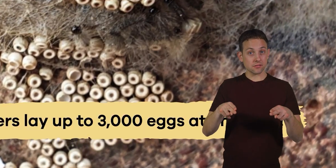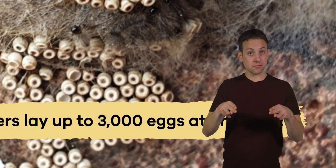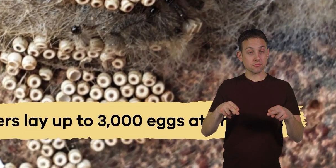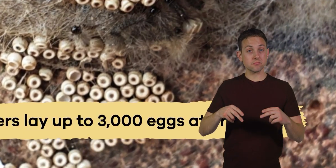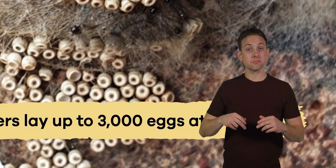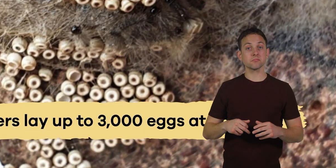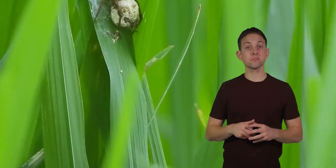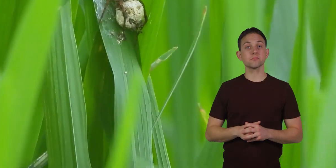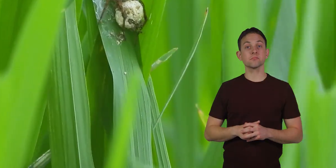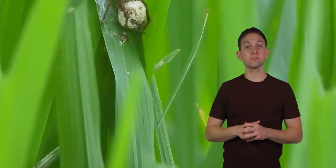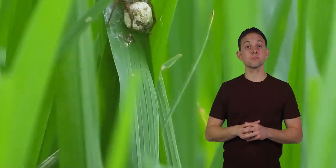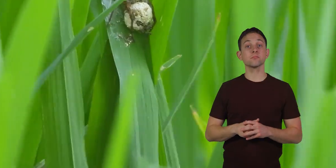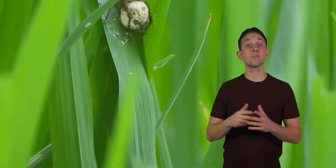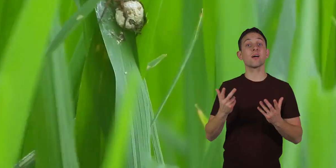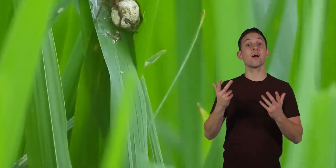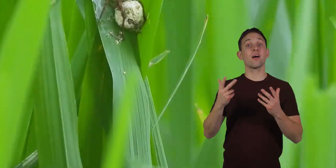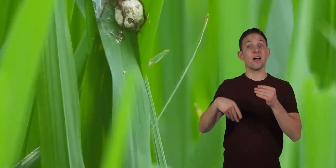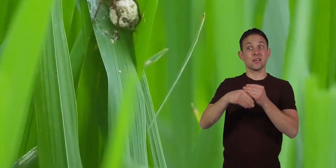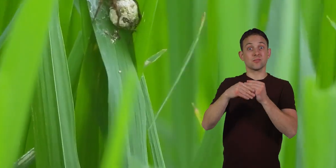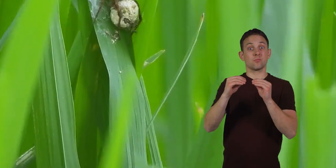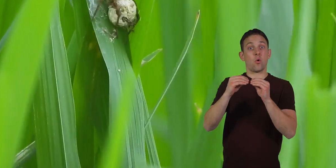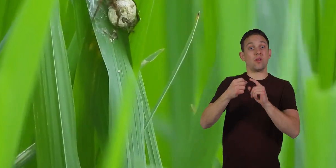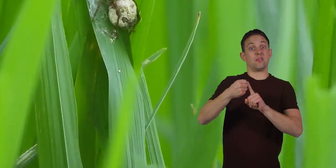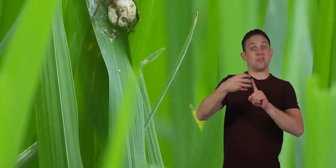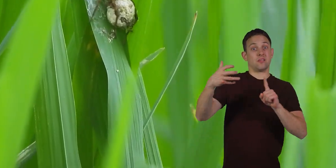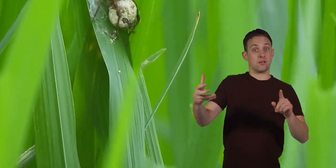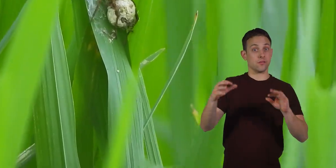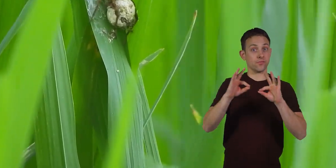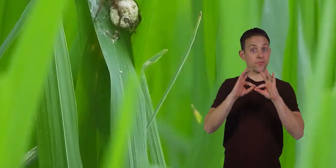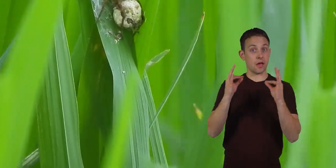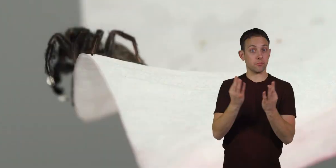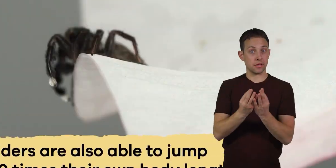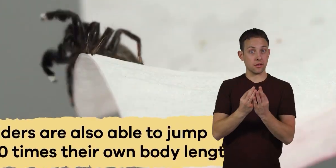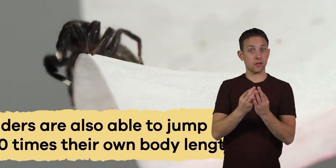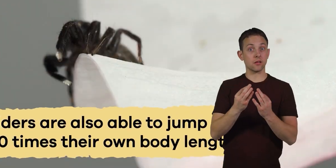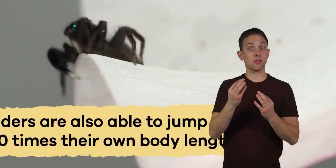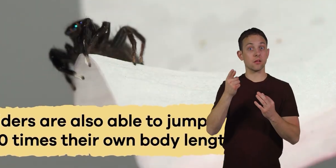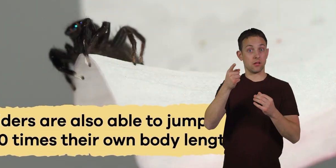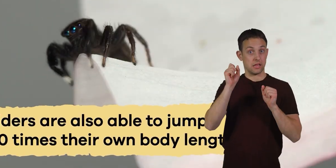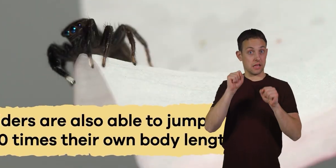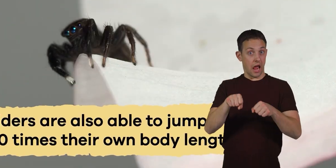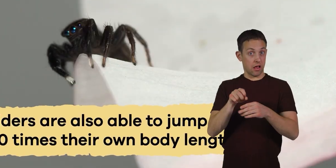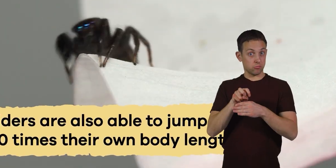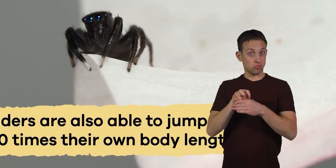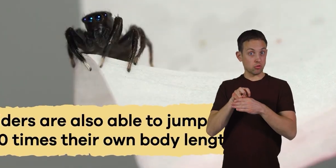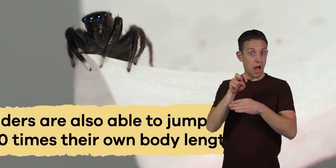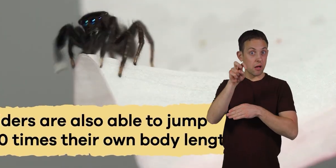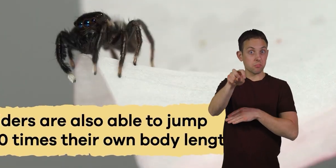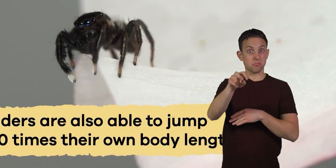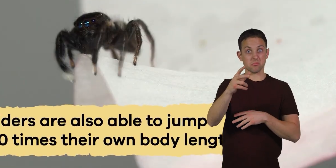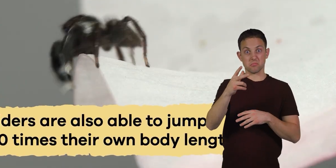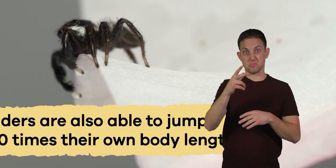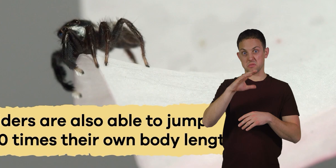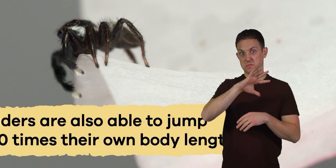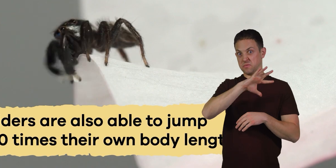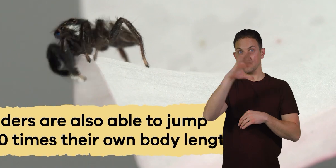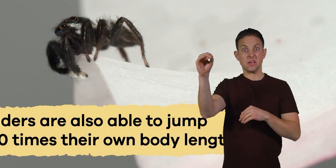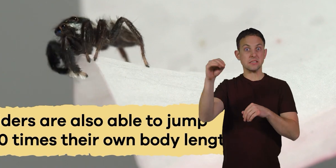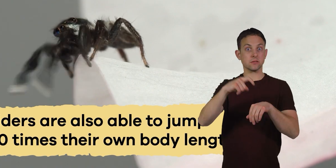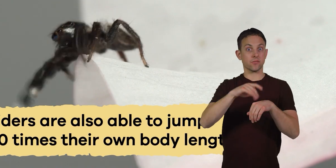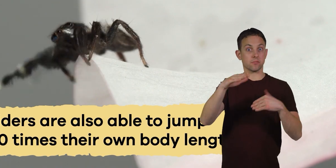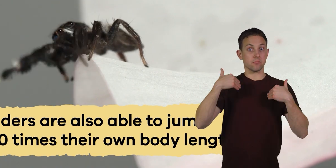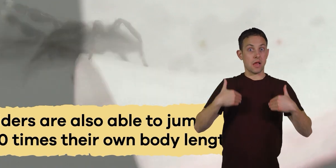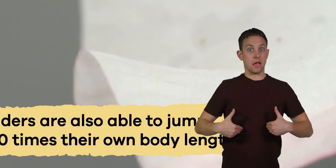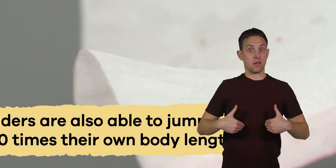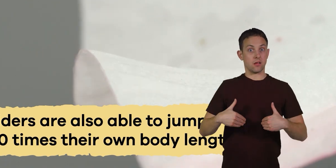one time. And in addition to having an extensive family, you would also be able to jump up to 50 times